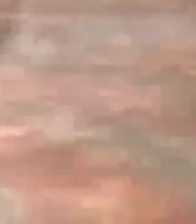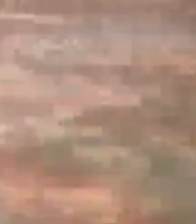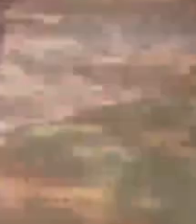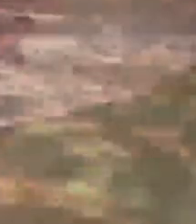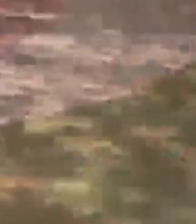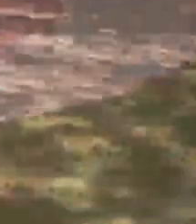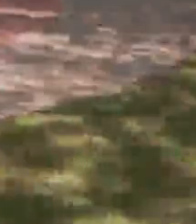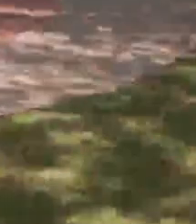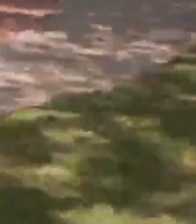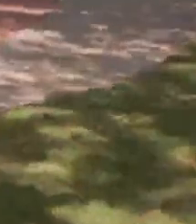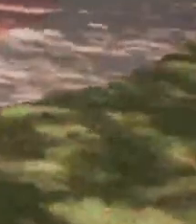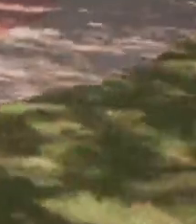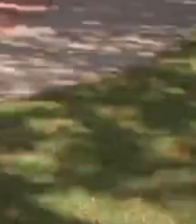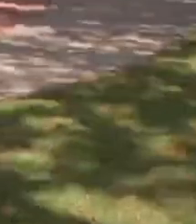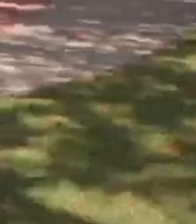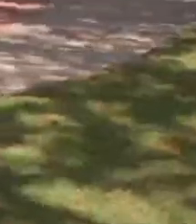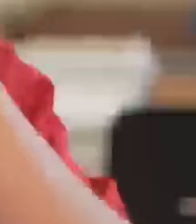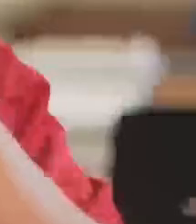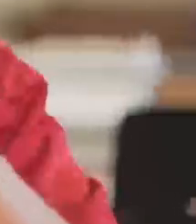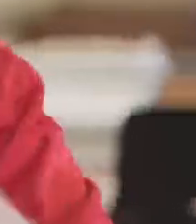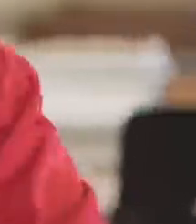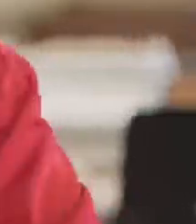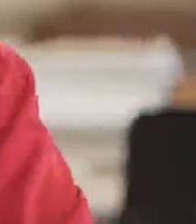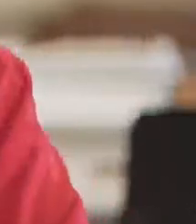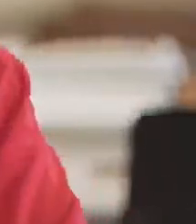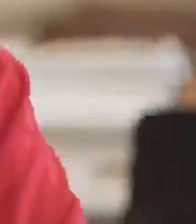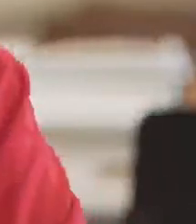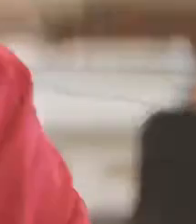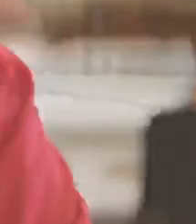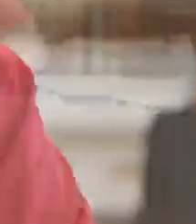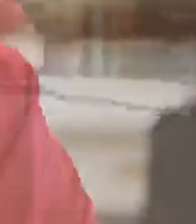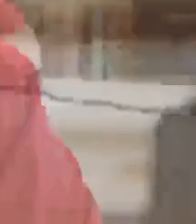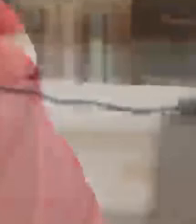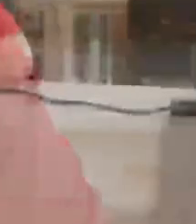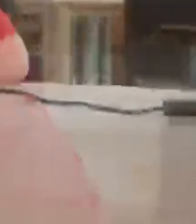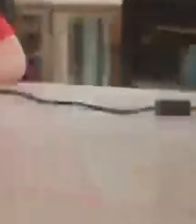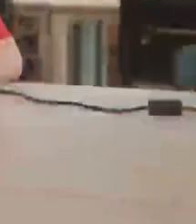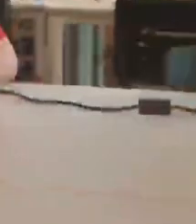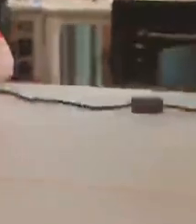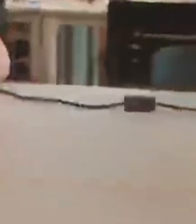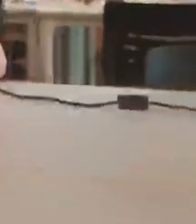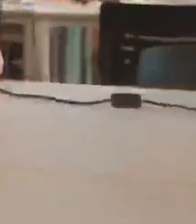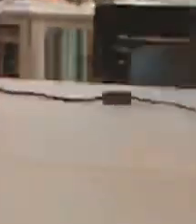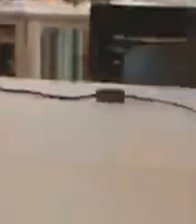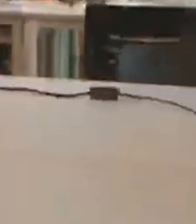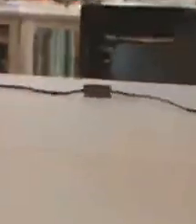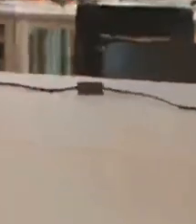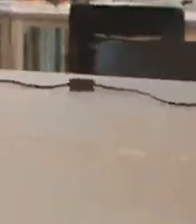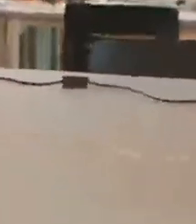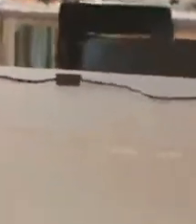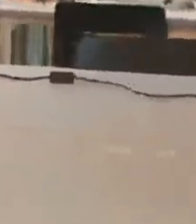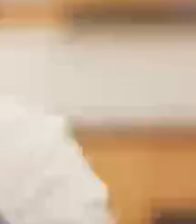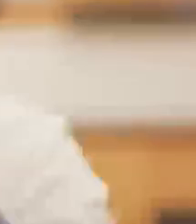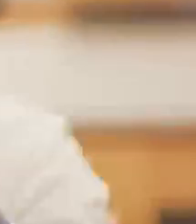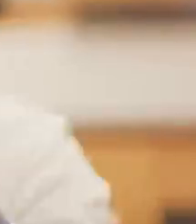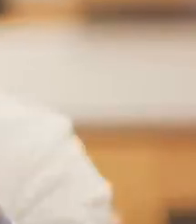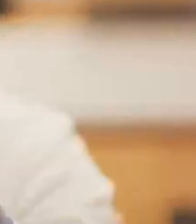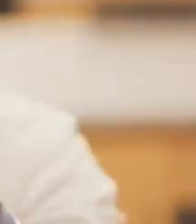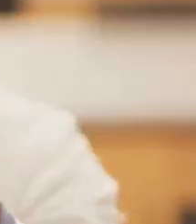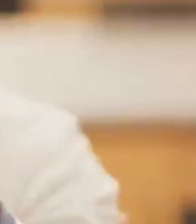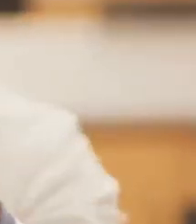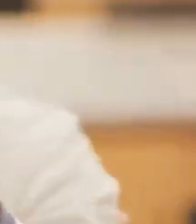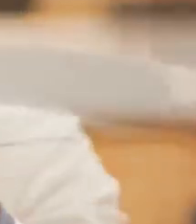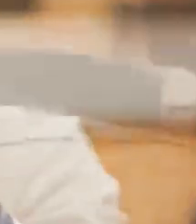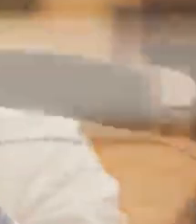I want to help people. I want to be a part of the solutions of tomorrow. I